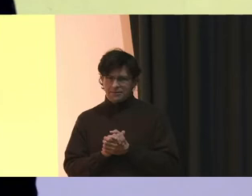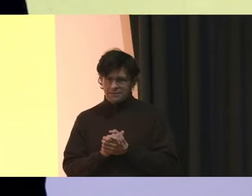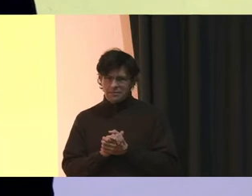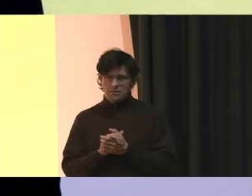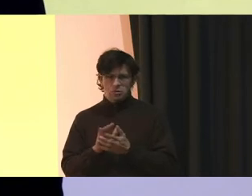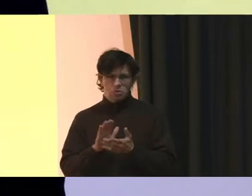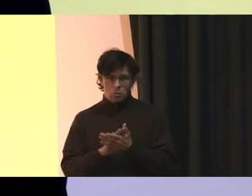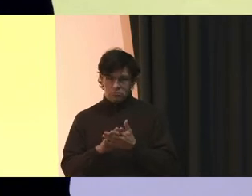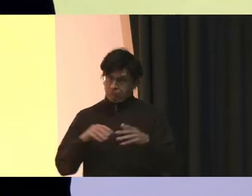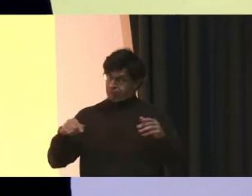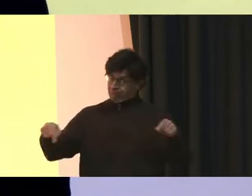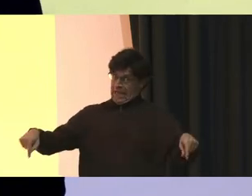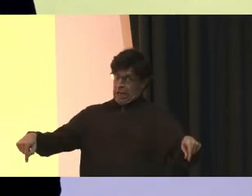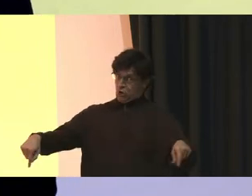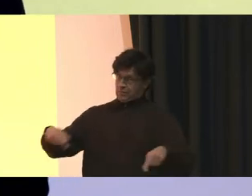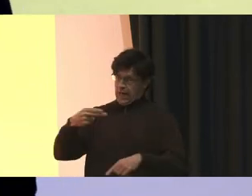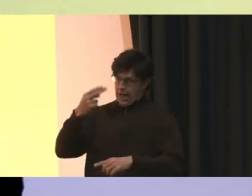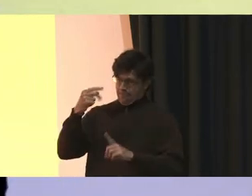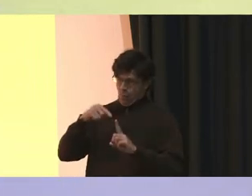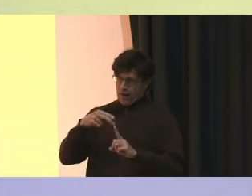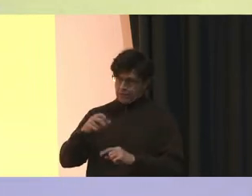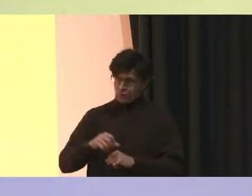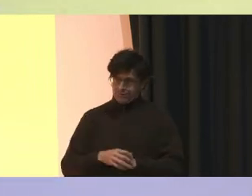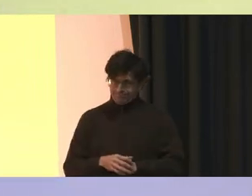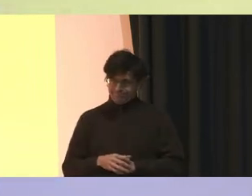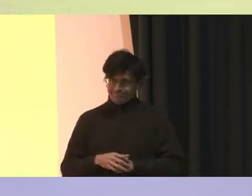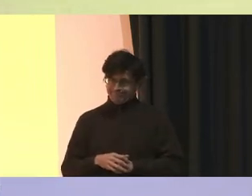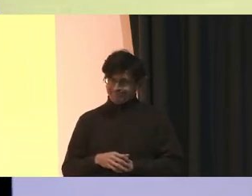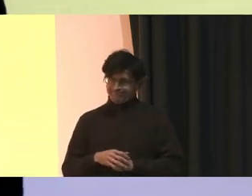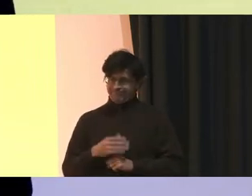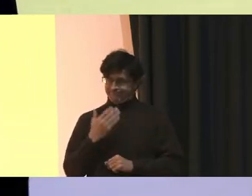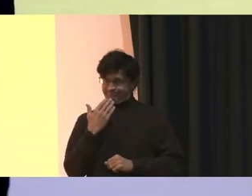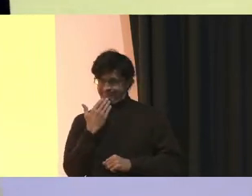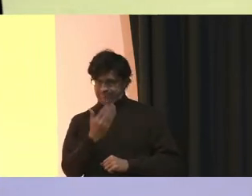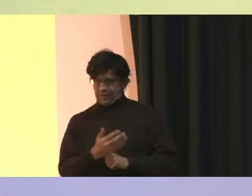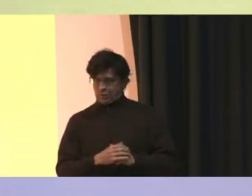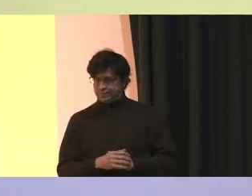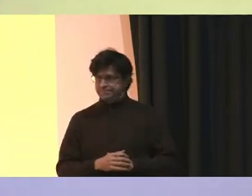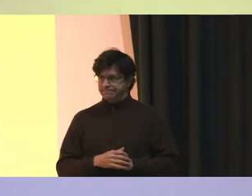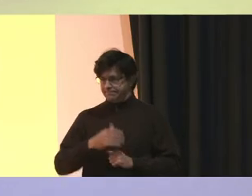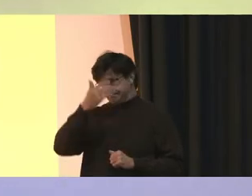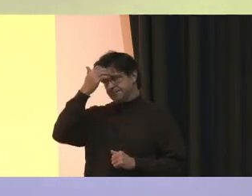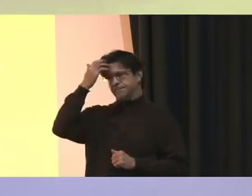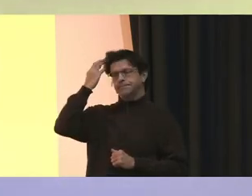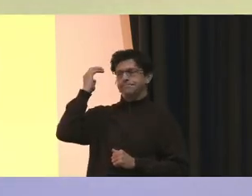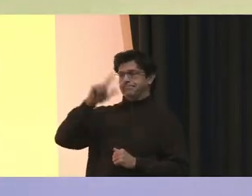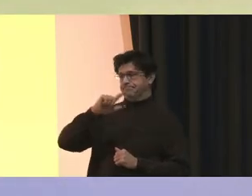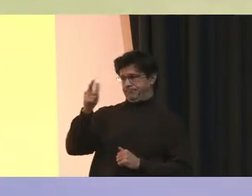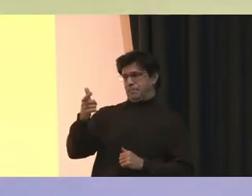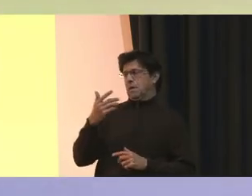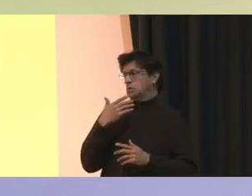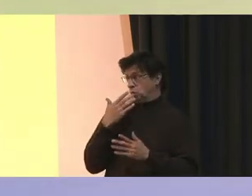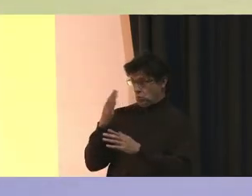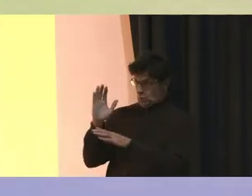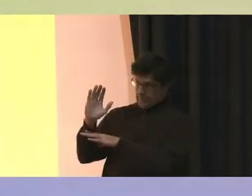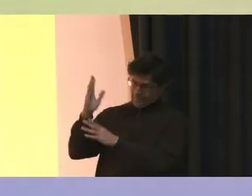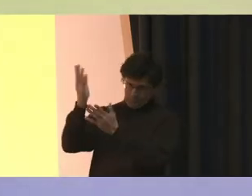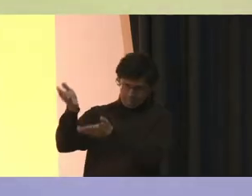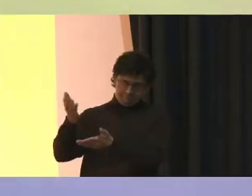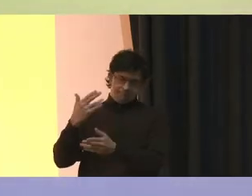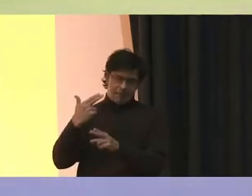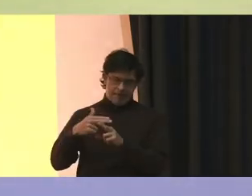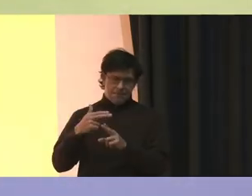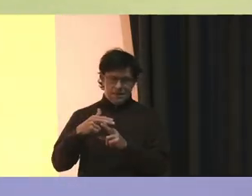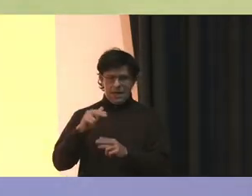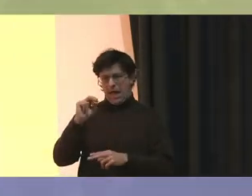school again? Here, High Point High Okay, alright Thank you very much Yes, ma'am Good afternoon My name is